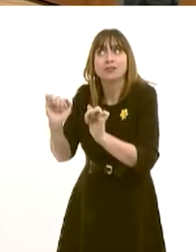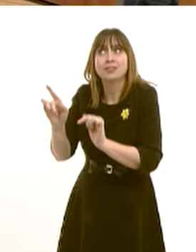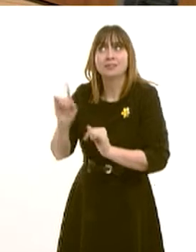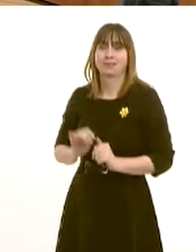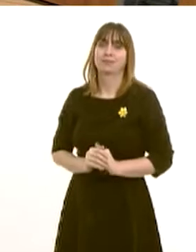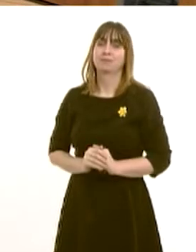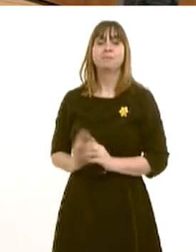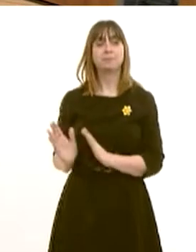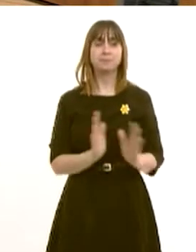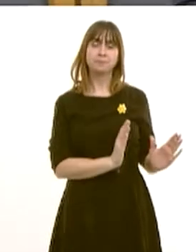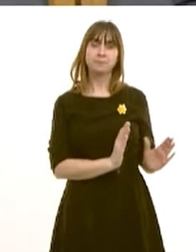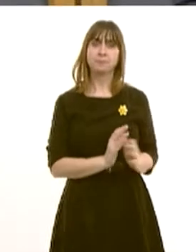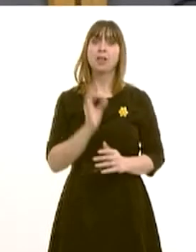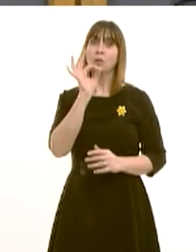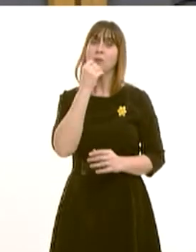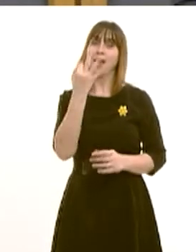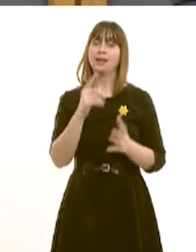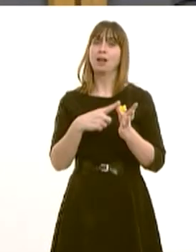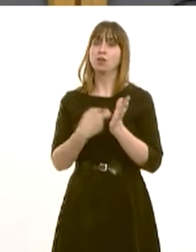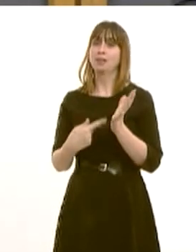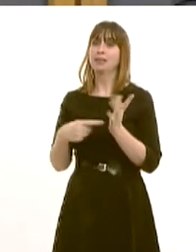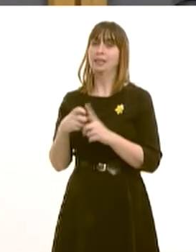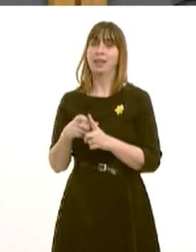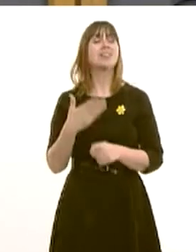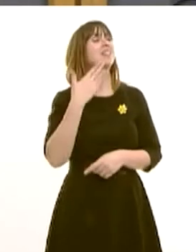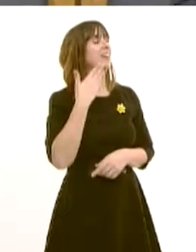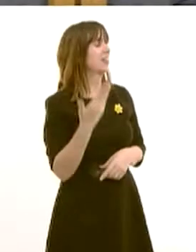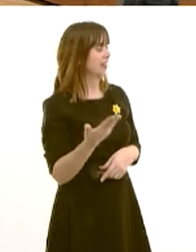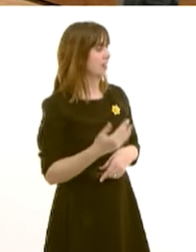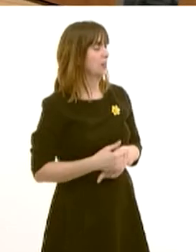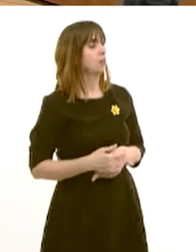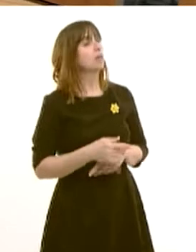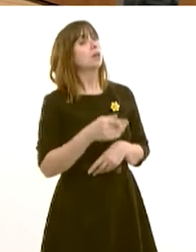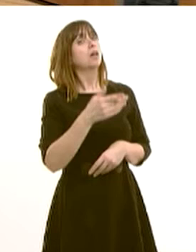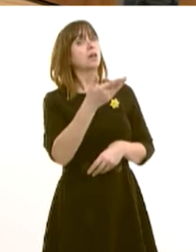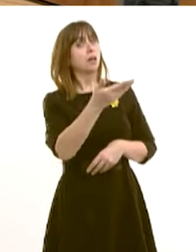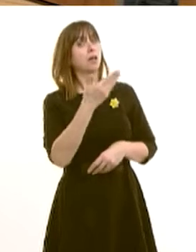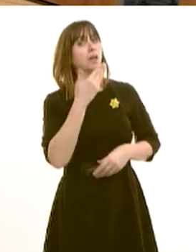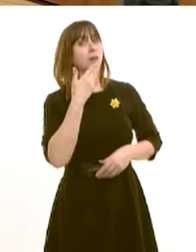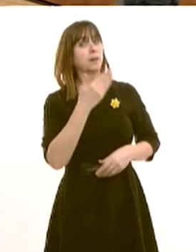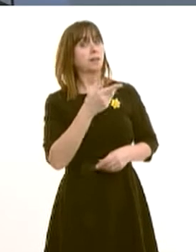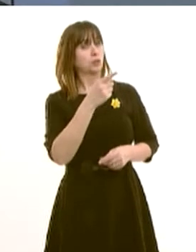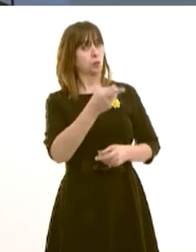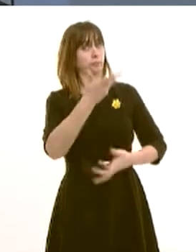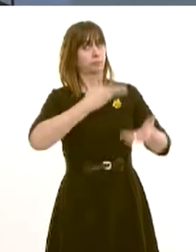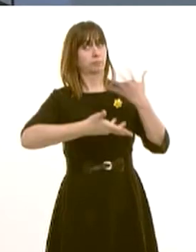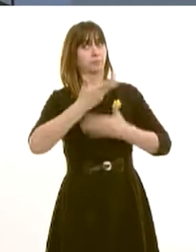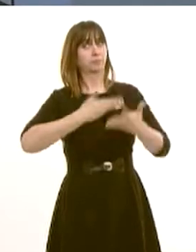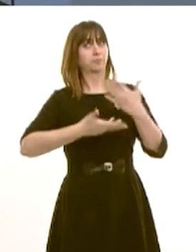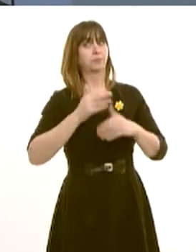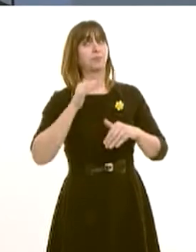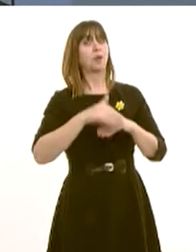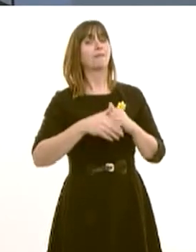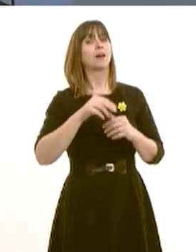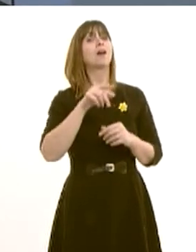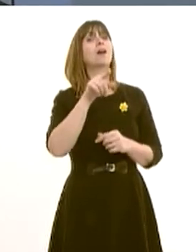Question eight, Andrew Archie Davis. Thank you very much, presiding officer. Will the first minister make a statement on the action being taken by